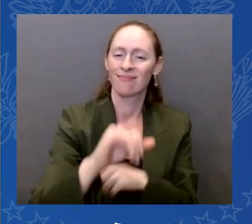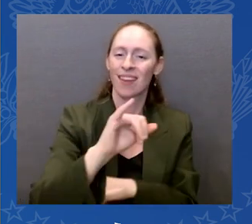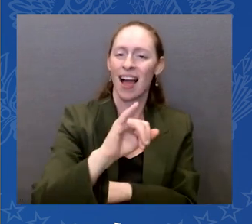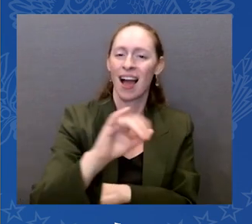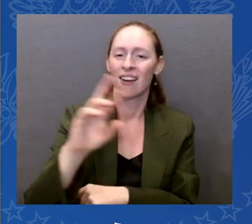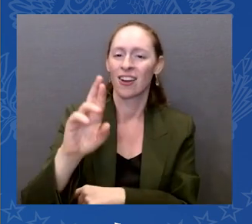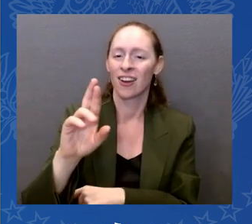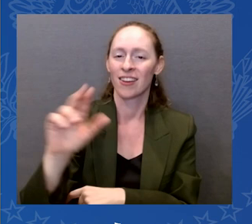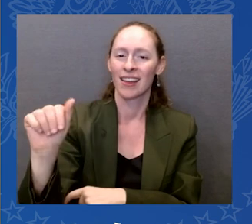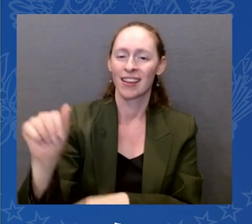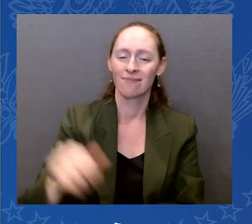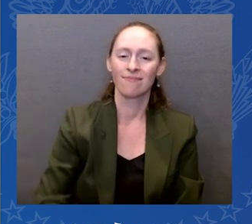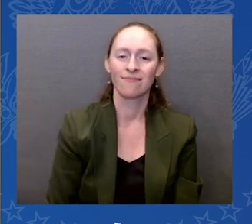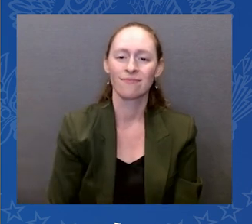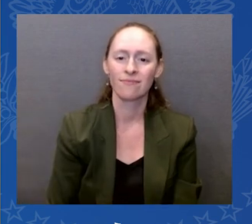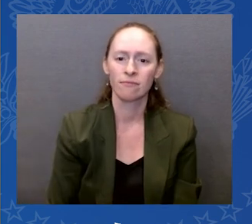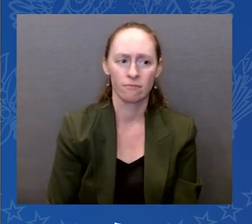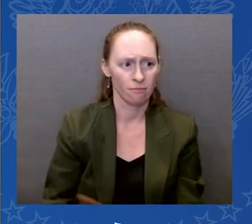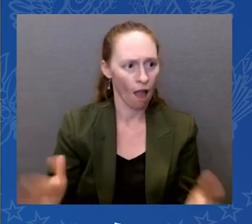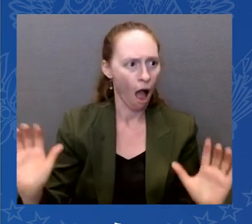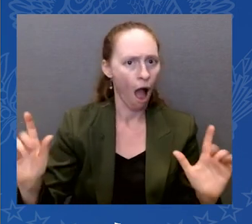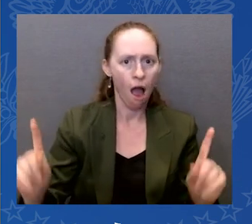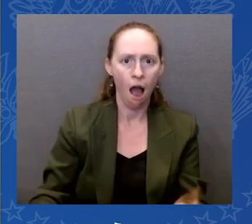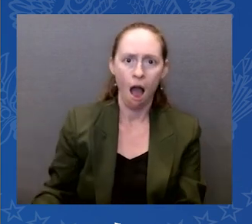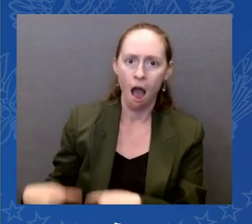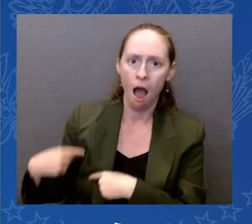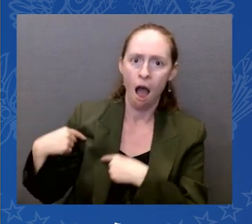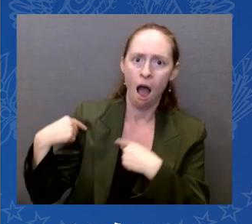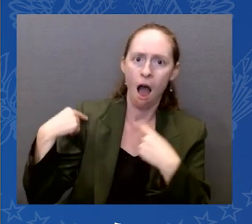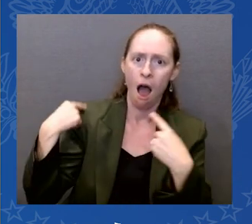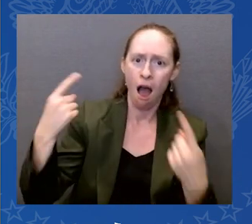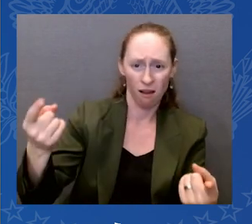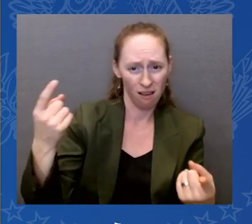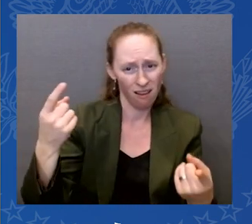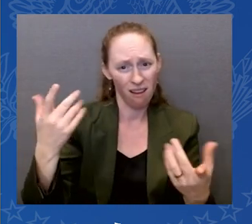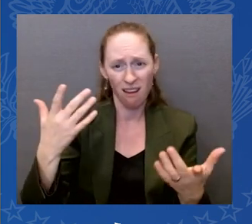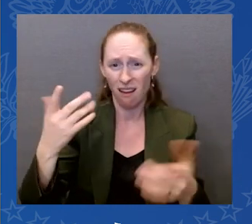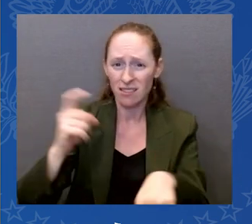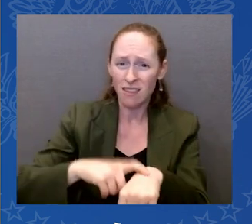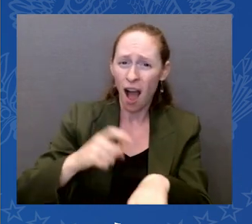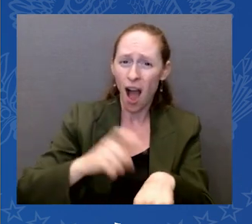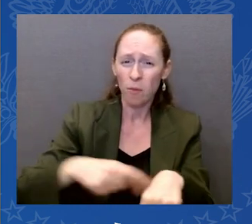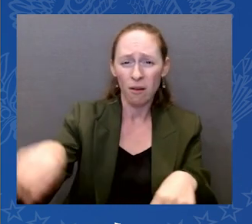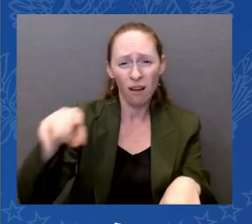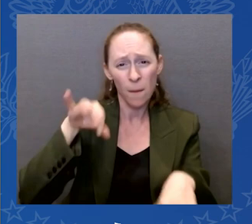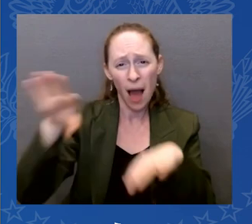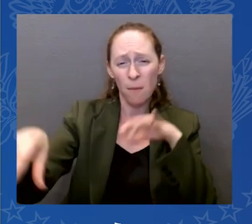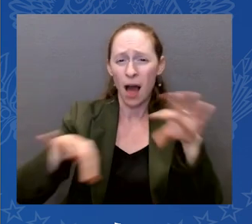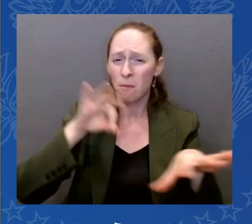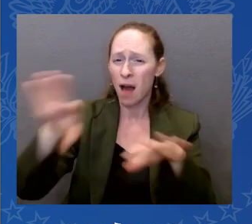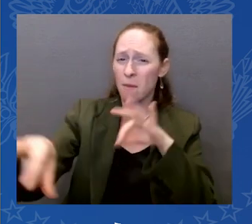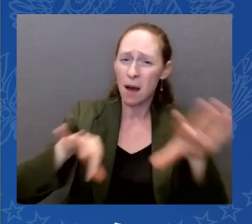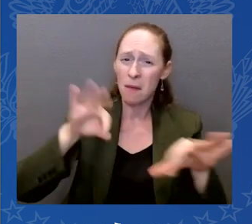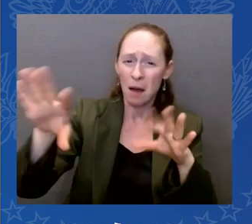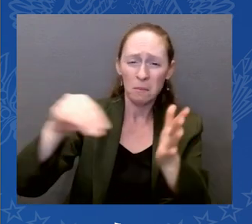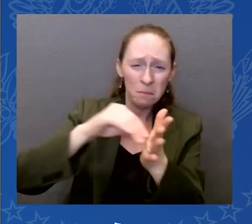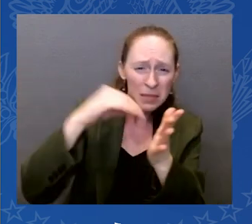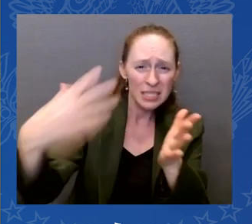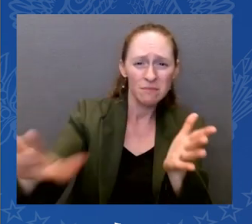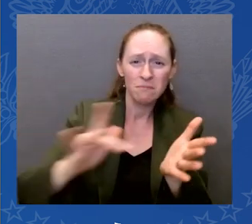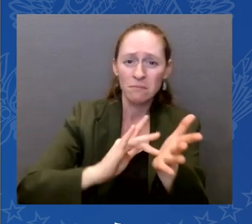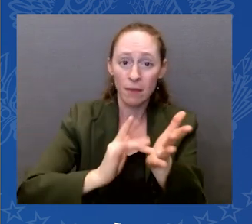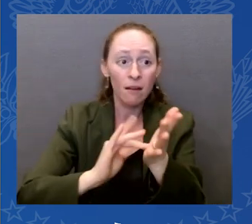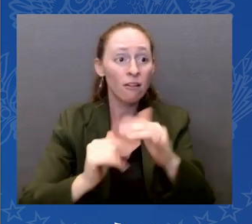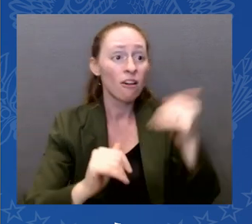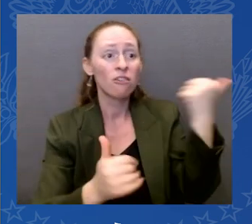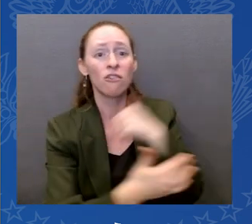of drugs than any nation in the world. And for years, as a senator and vice president, many of us have been trying to fix that. We've